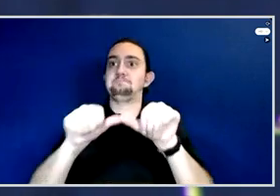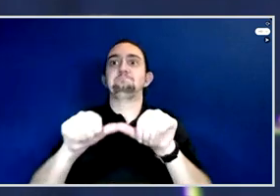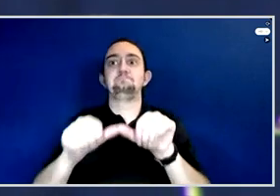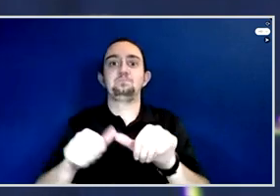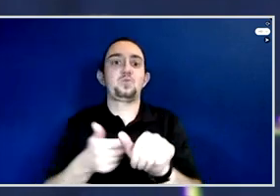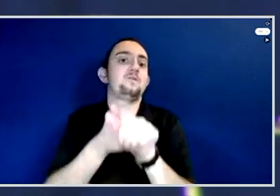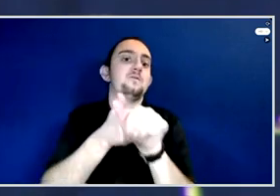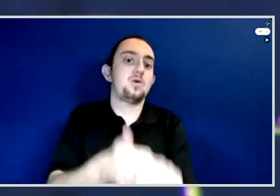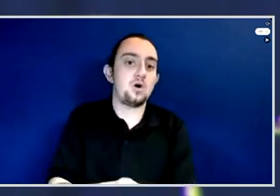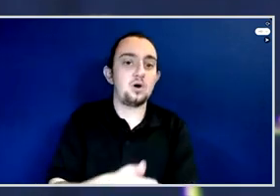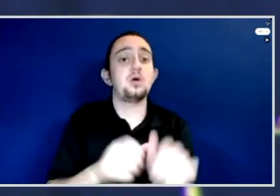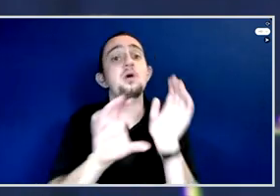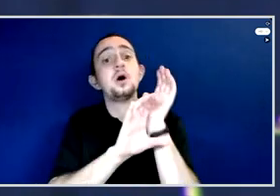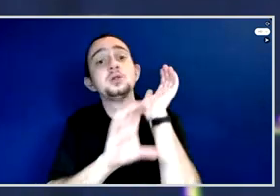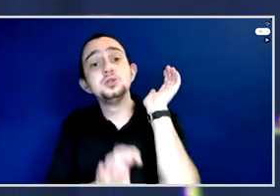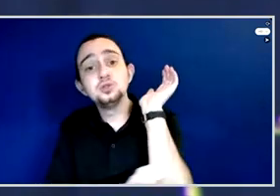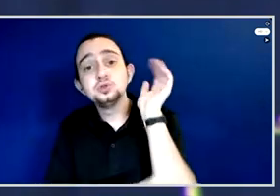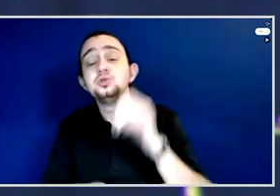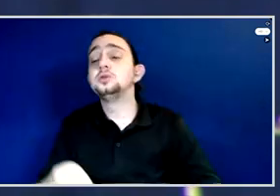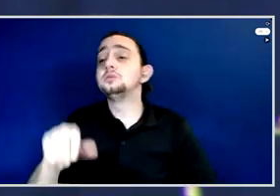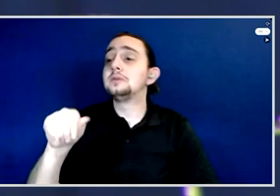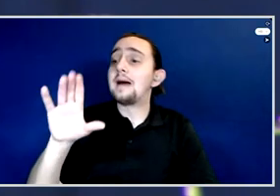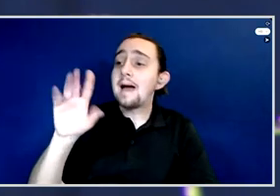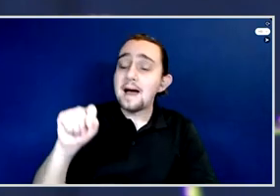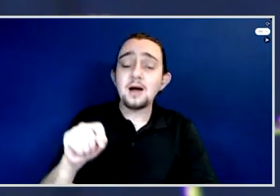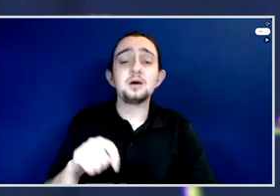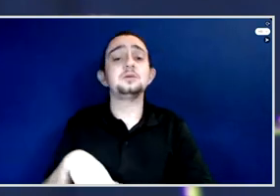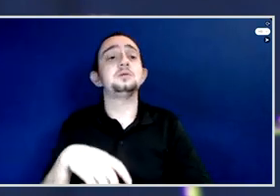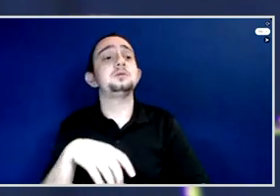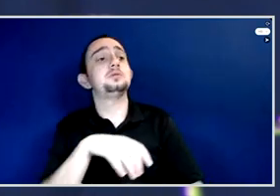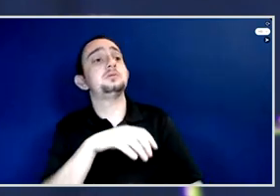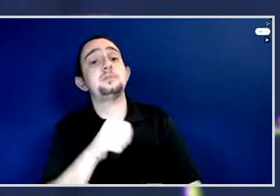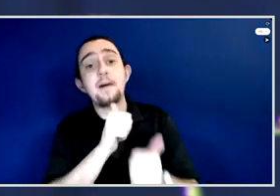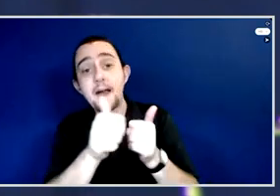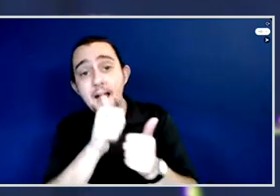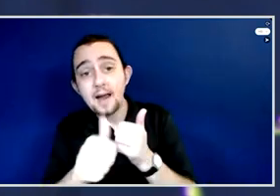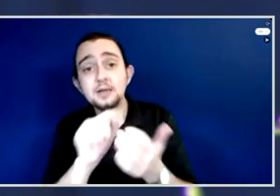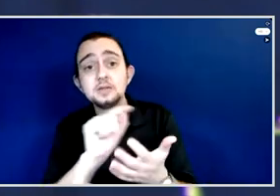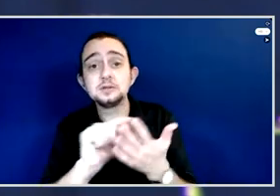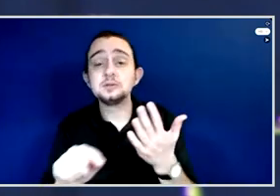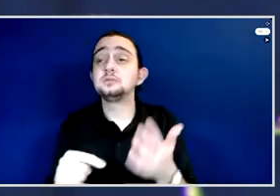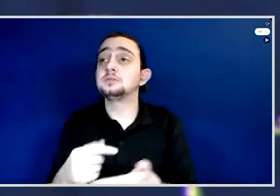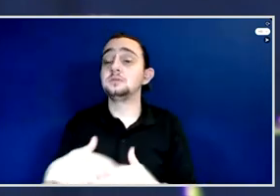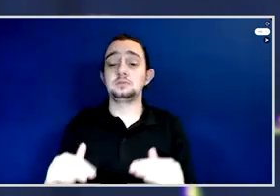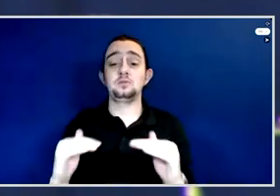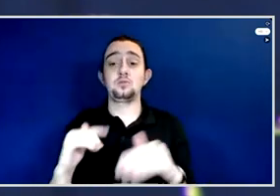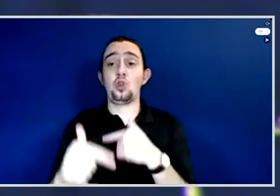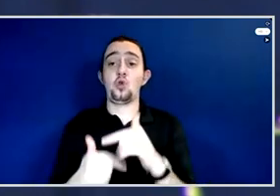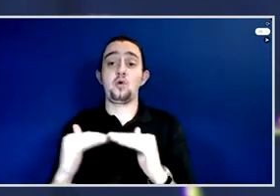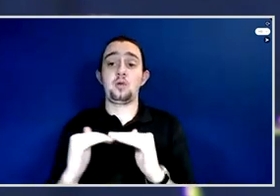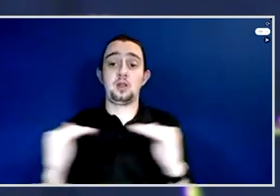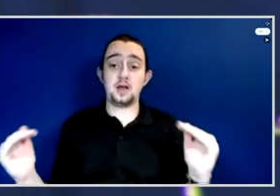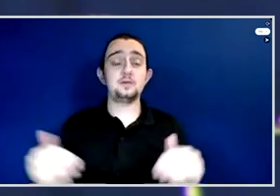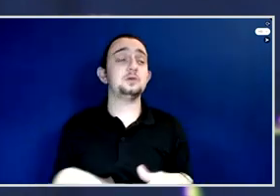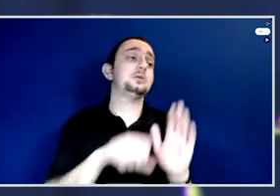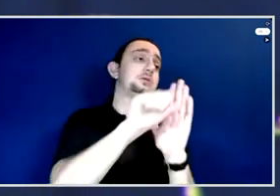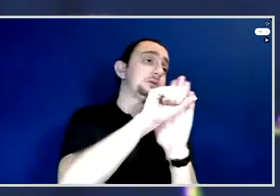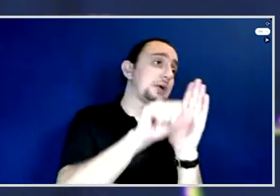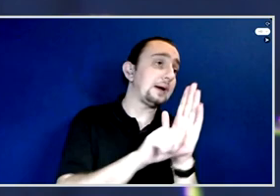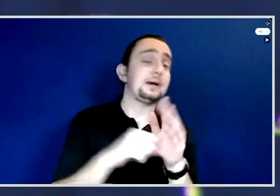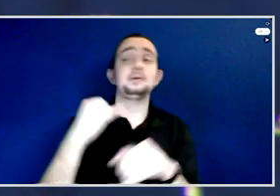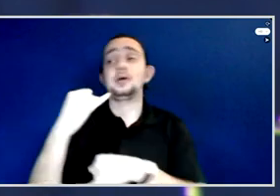that have been put in place at the national level, at the international level to combat corruption. I think we still have that major challenge.